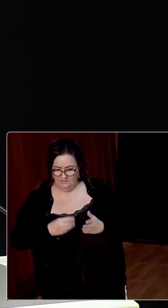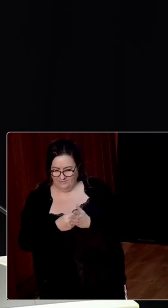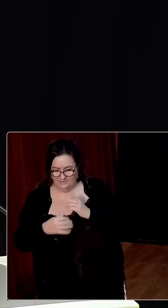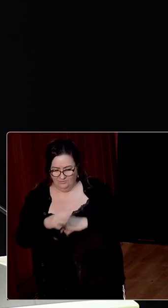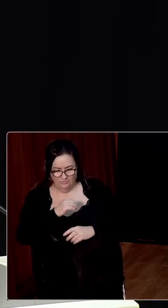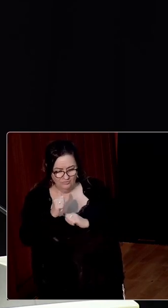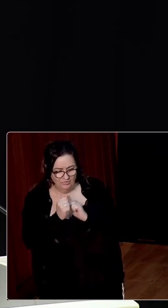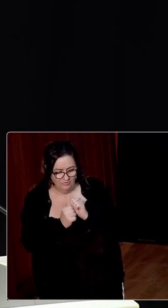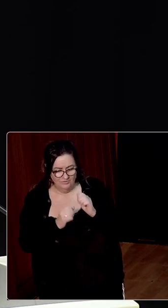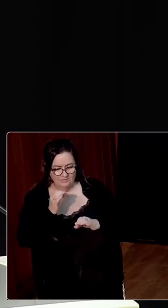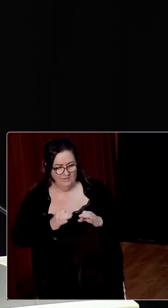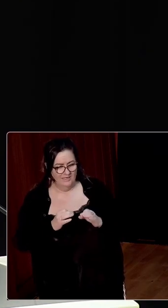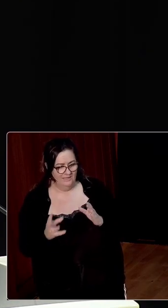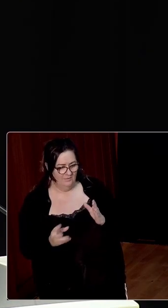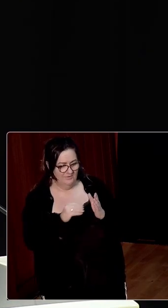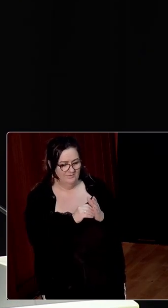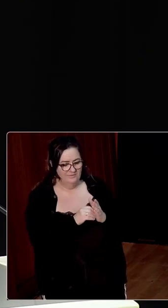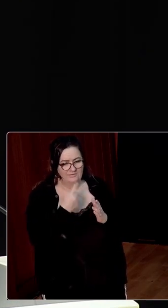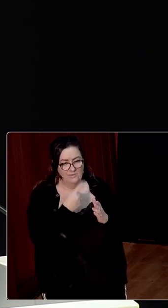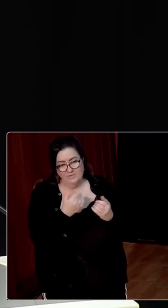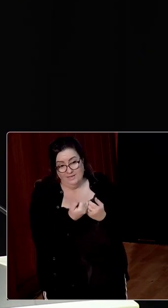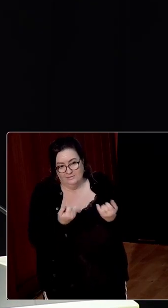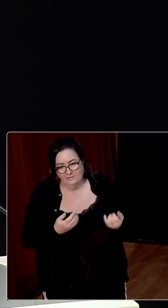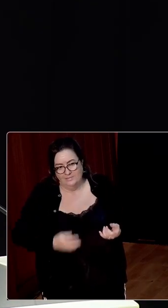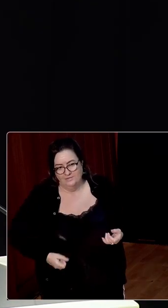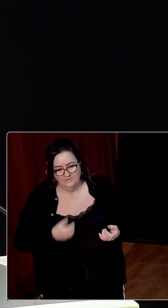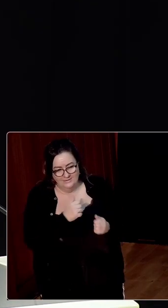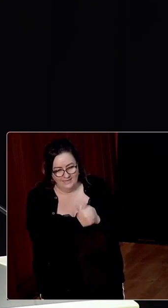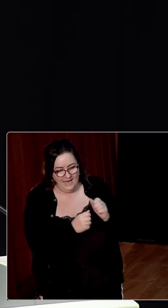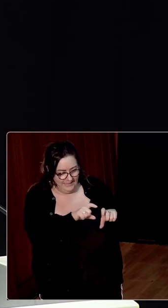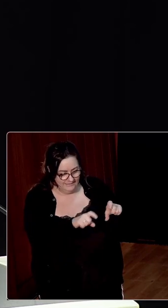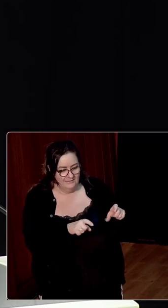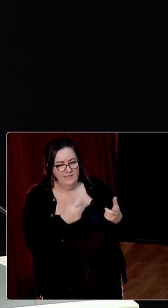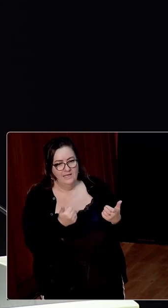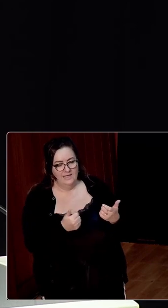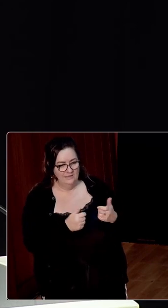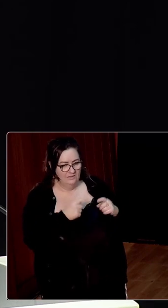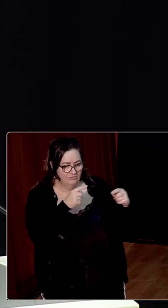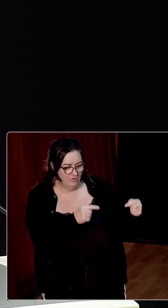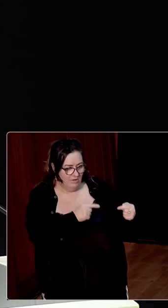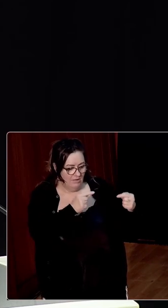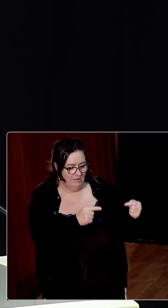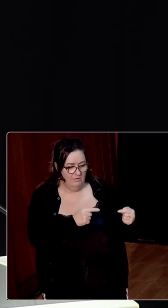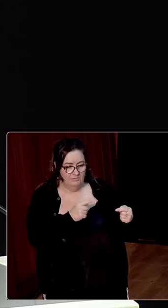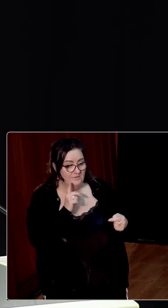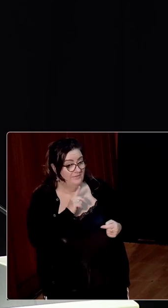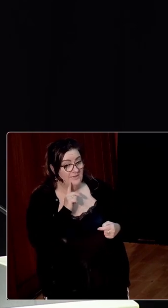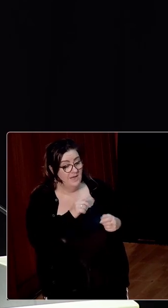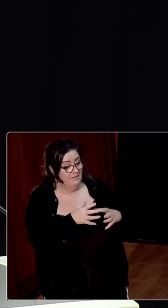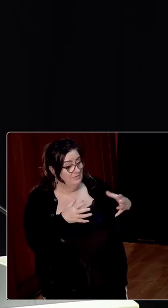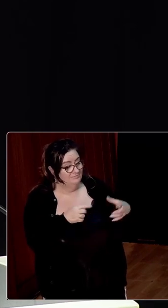which informed legislations like the Pension Act. The world of grief and relentless financial struggle was overwhelmingly female,